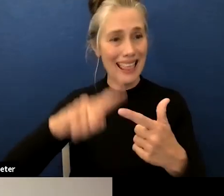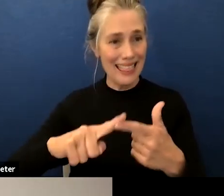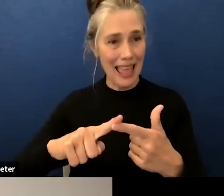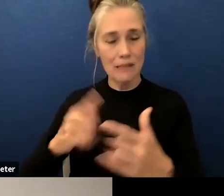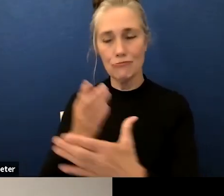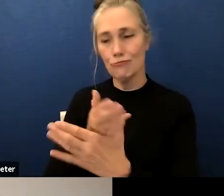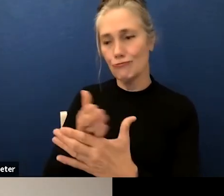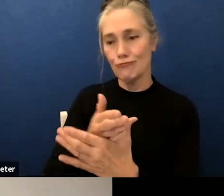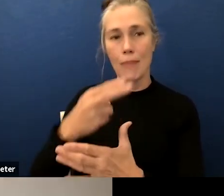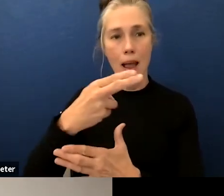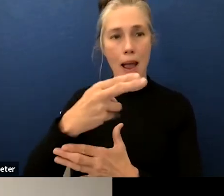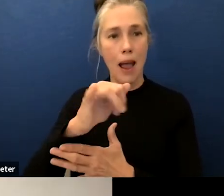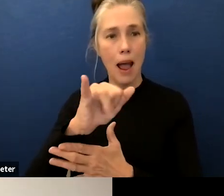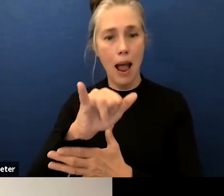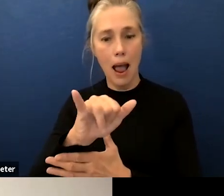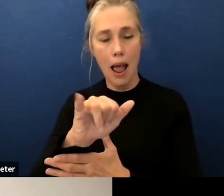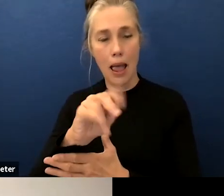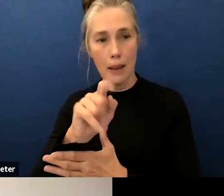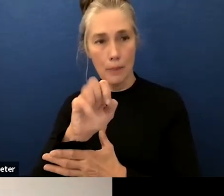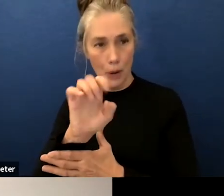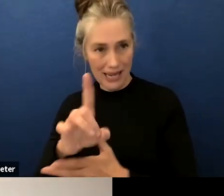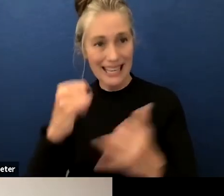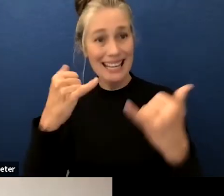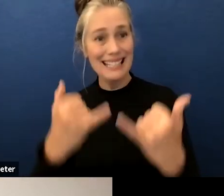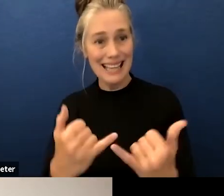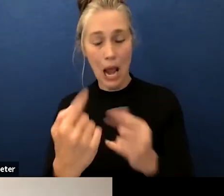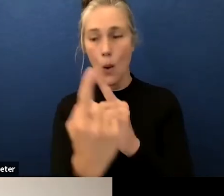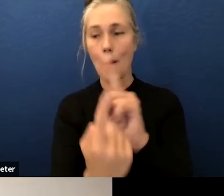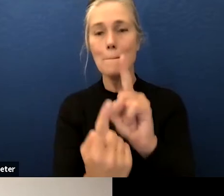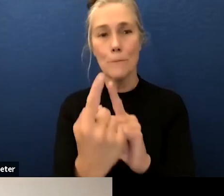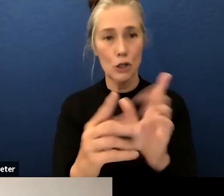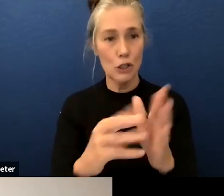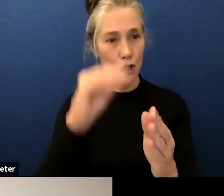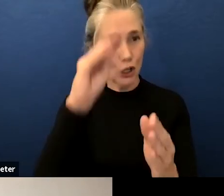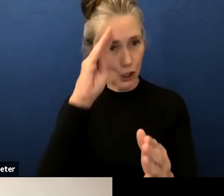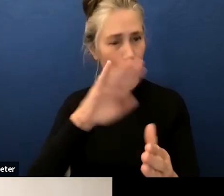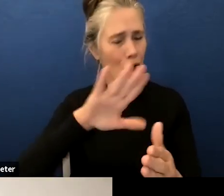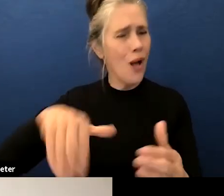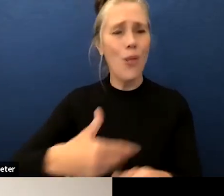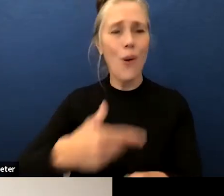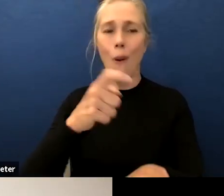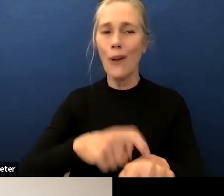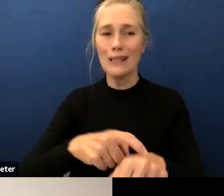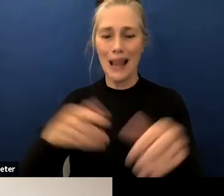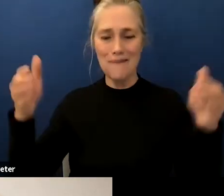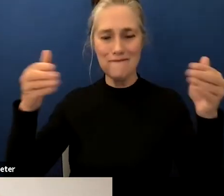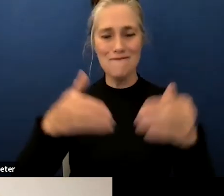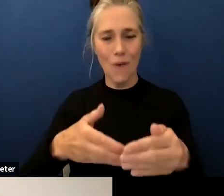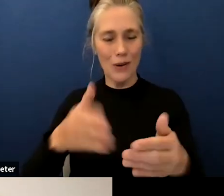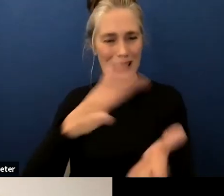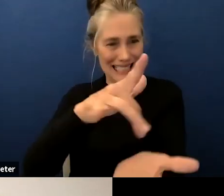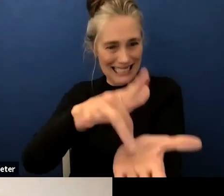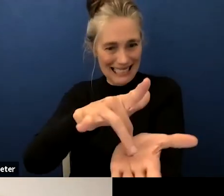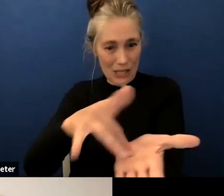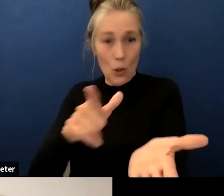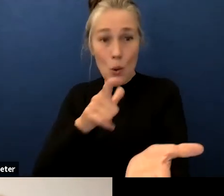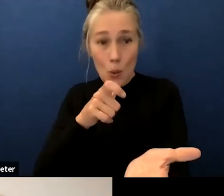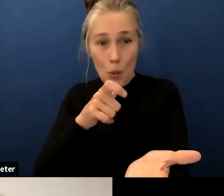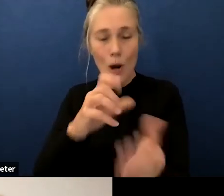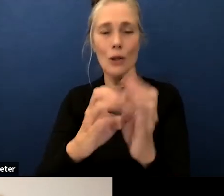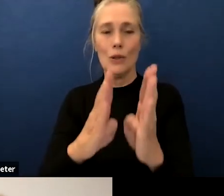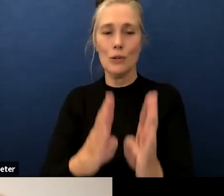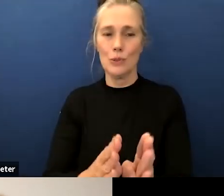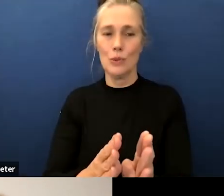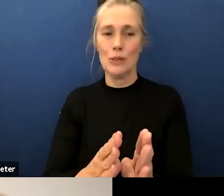learning and through it all our students have remained at the center our most essential questions when focused on improving